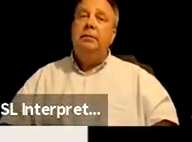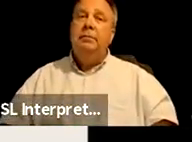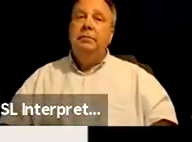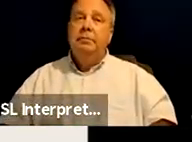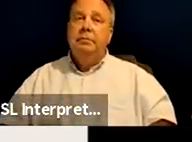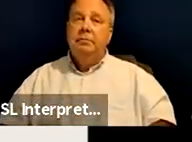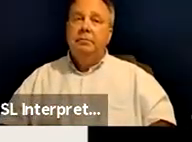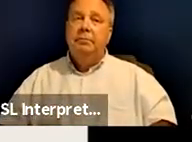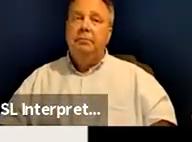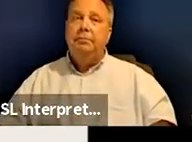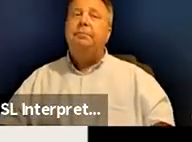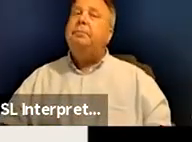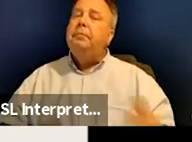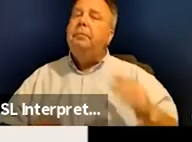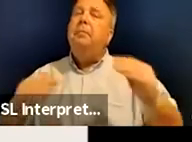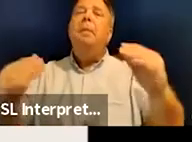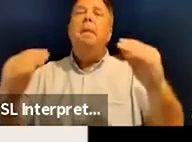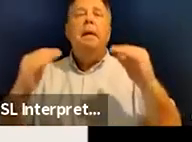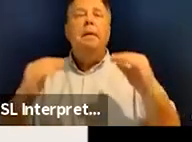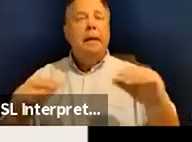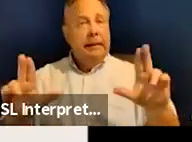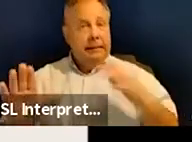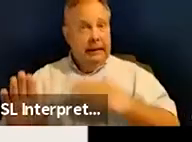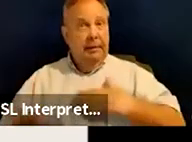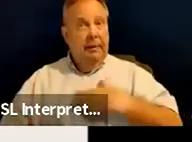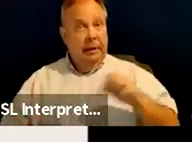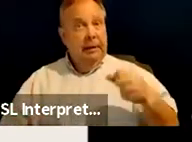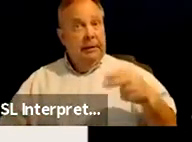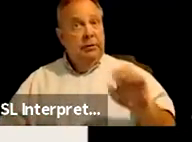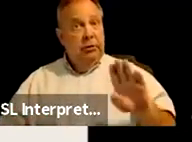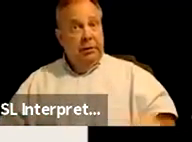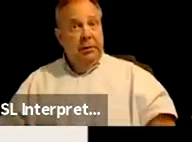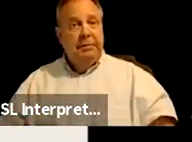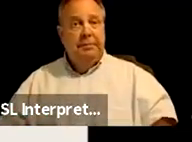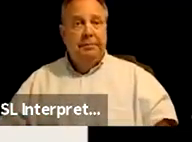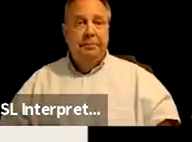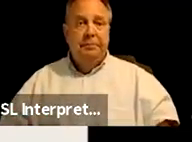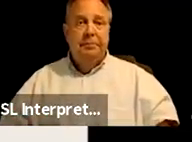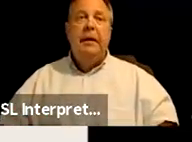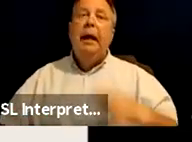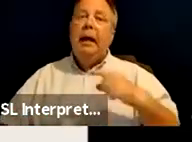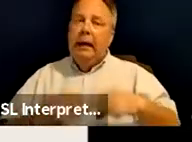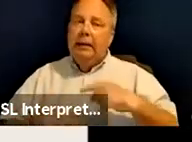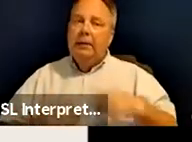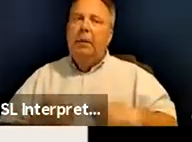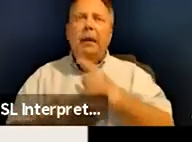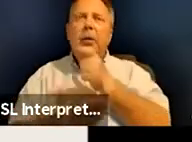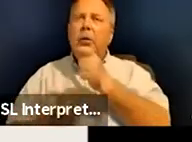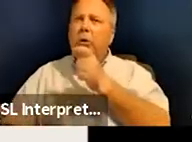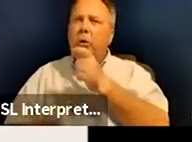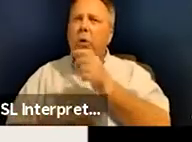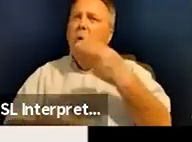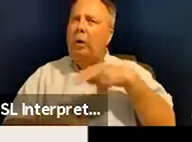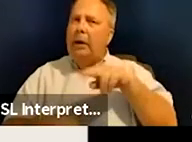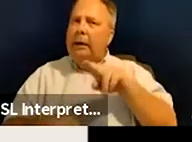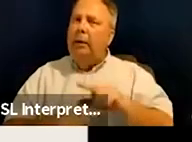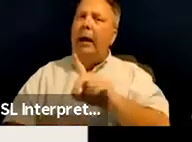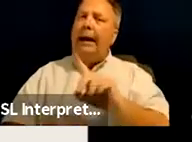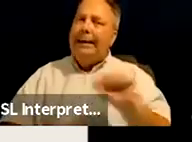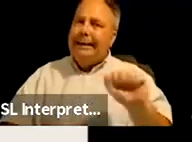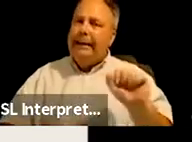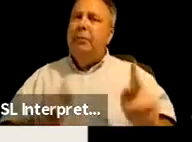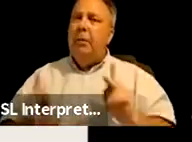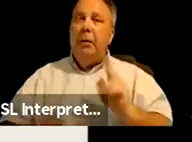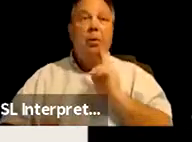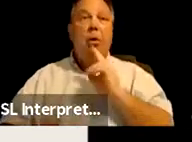Um, so the next slide please, Sheba, um, is about, you know, who indigenous and disabled people are